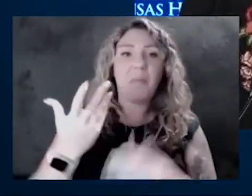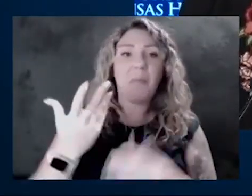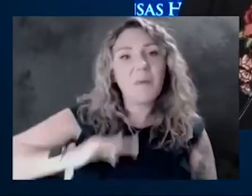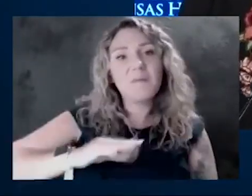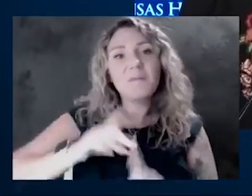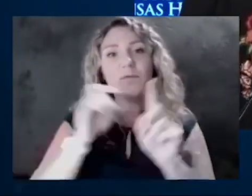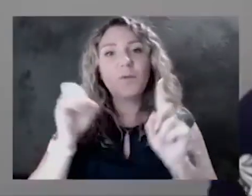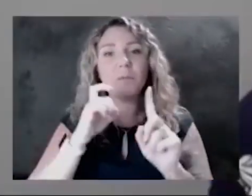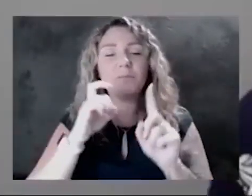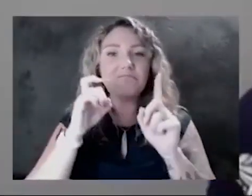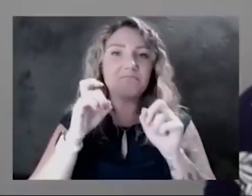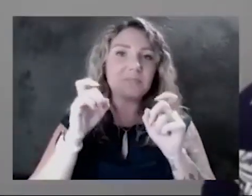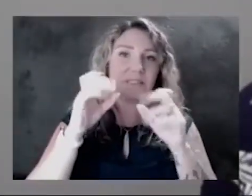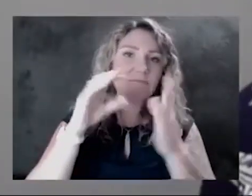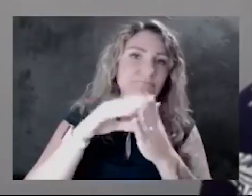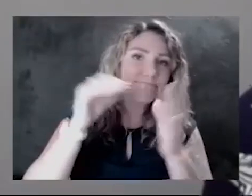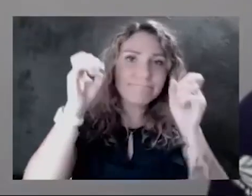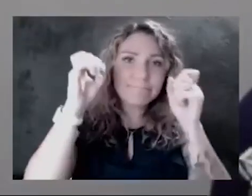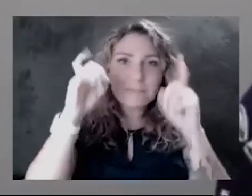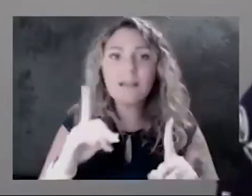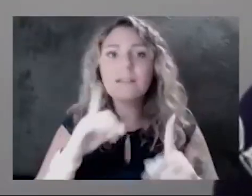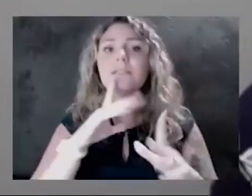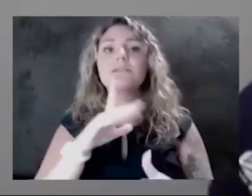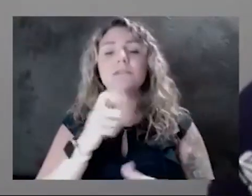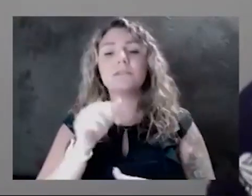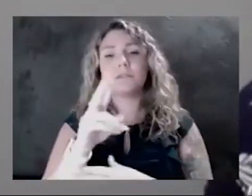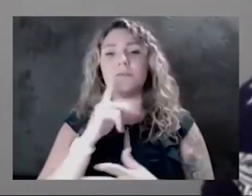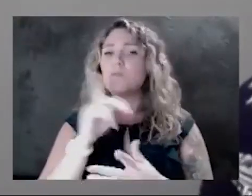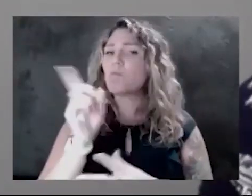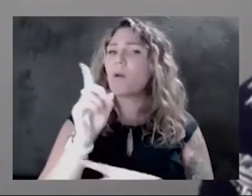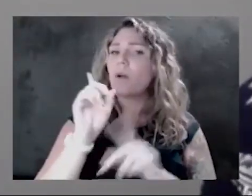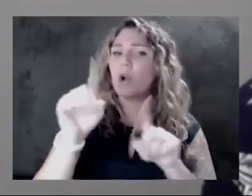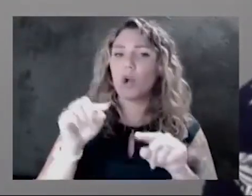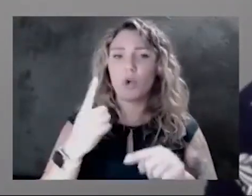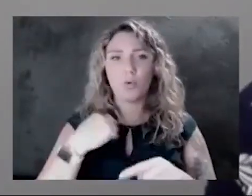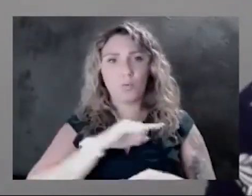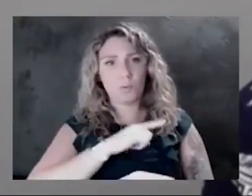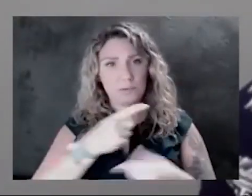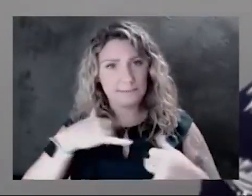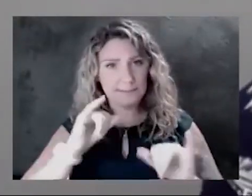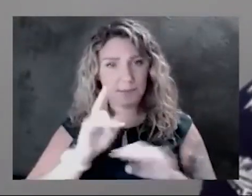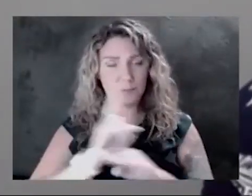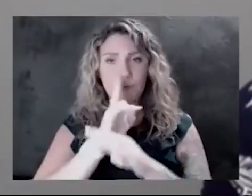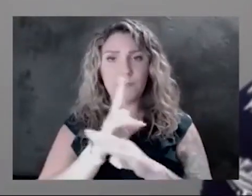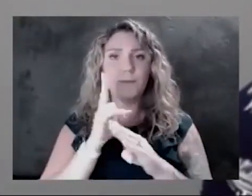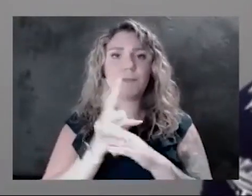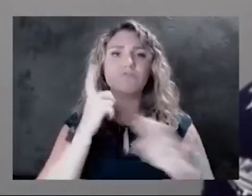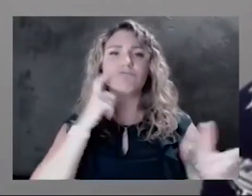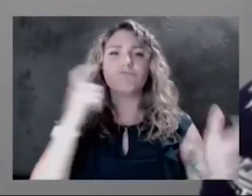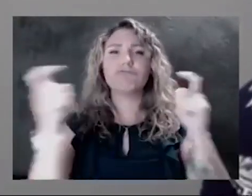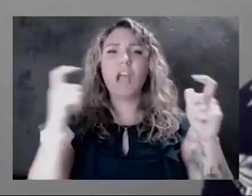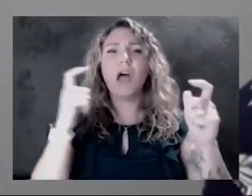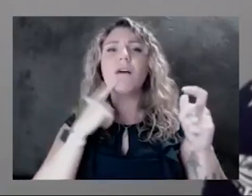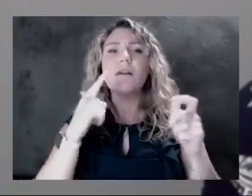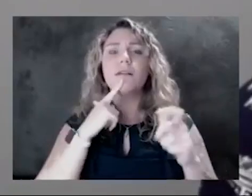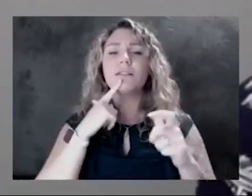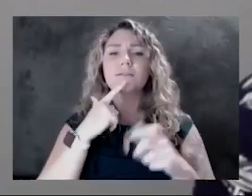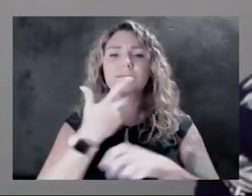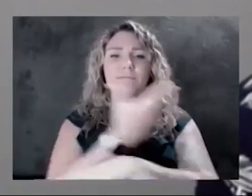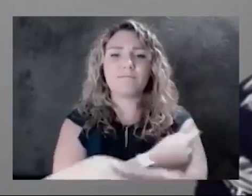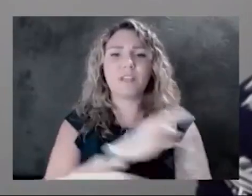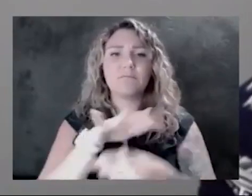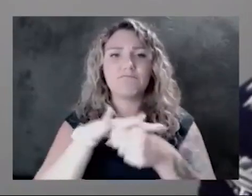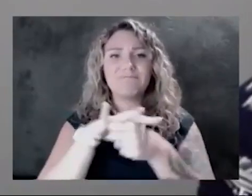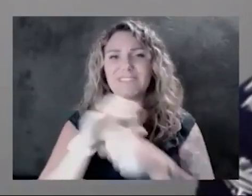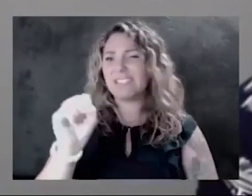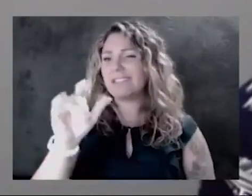go? Sure. So we're still operating our mass vaccination site out on State Avenue in Wyandotte County, and